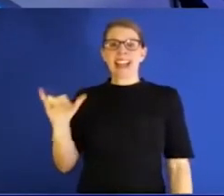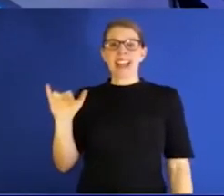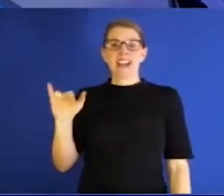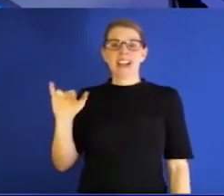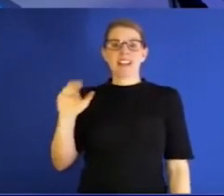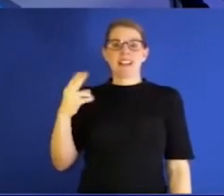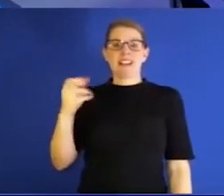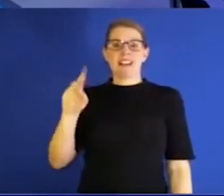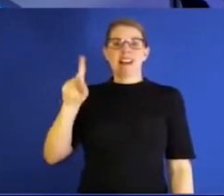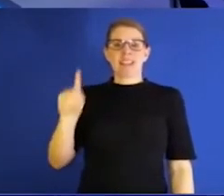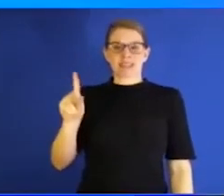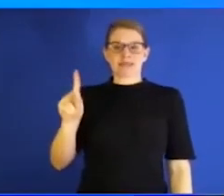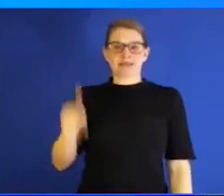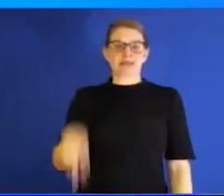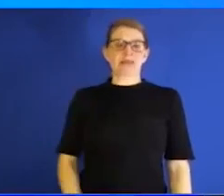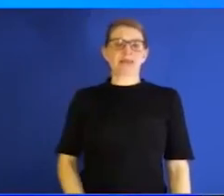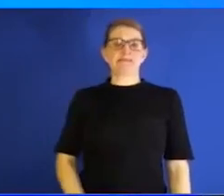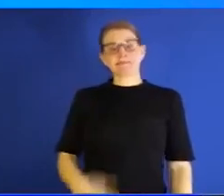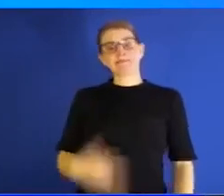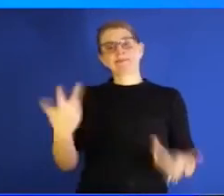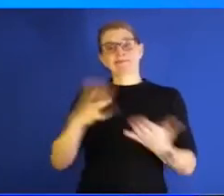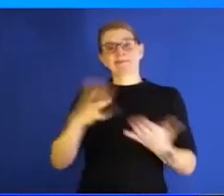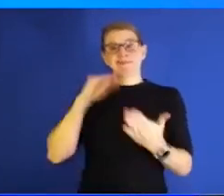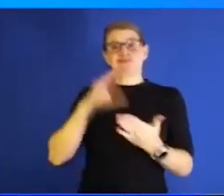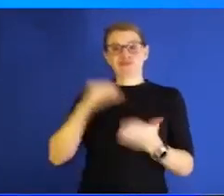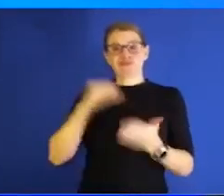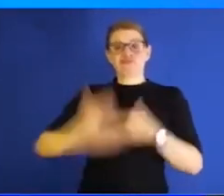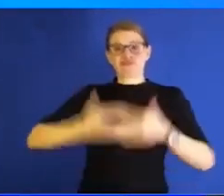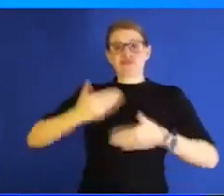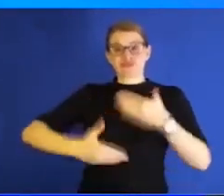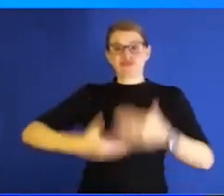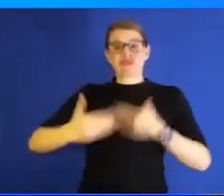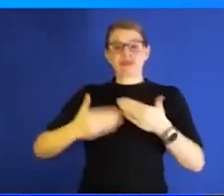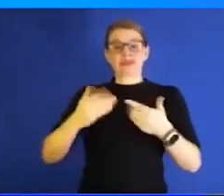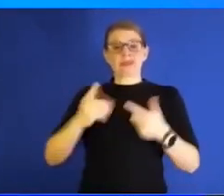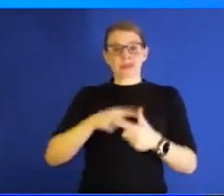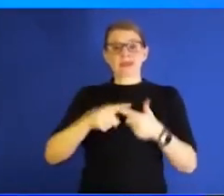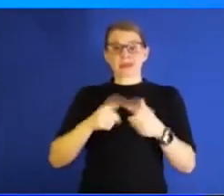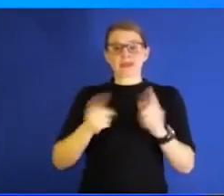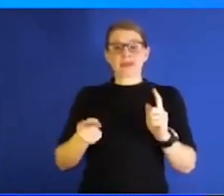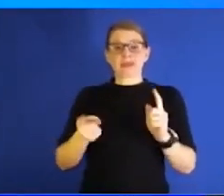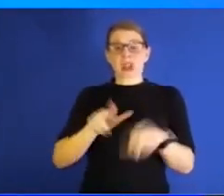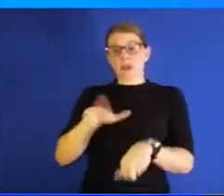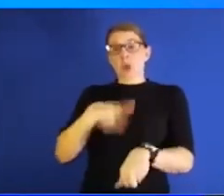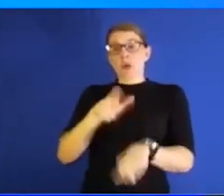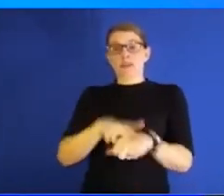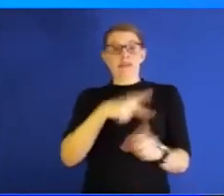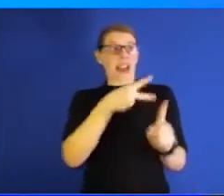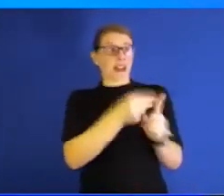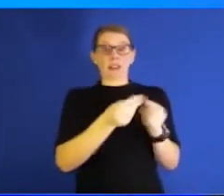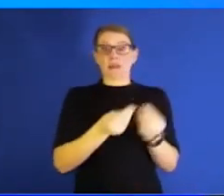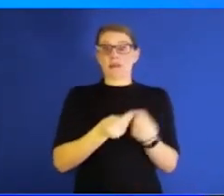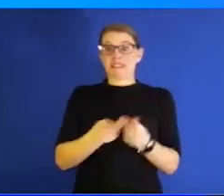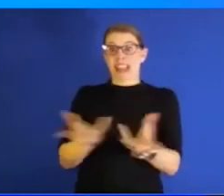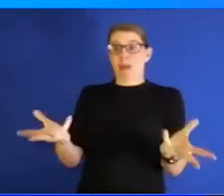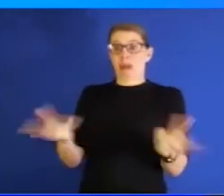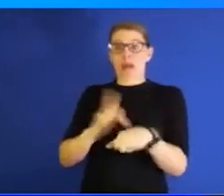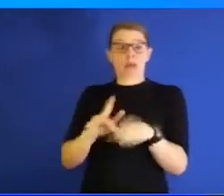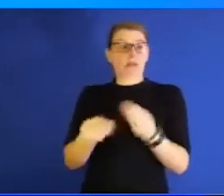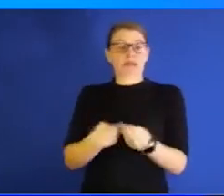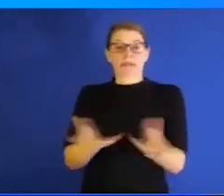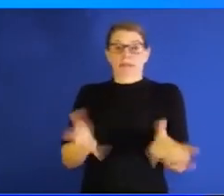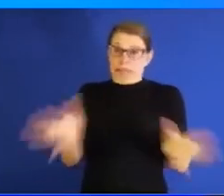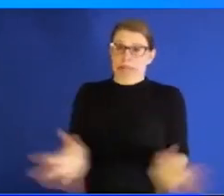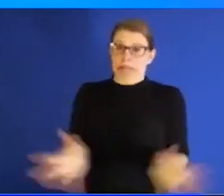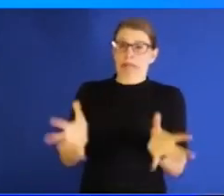But so we learned a lot through that. And then coming, you know, then, of course, once vaccinations became available, we're really pushing to get as many of our